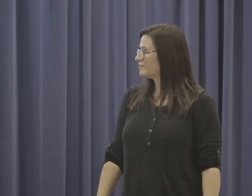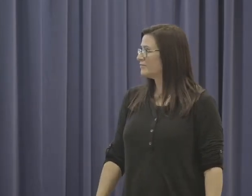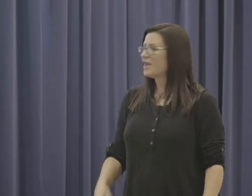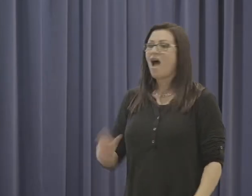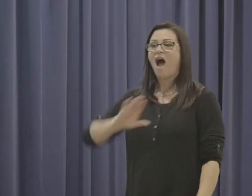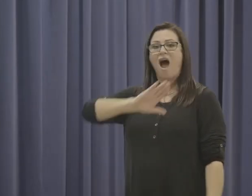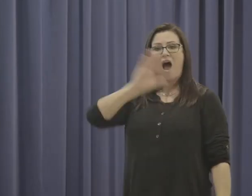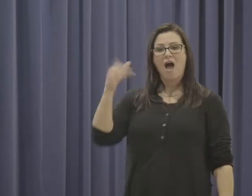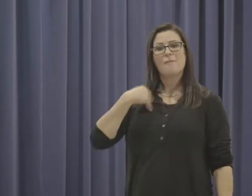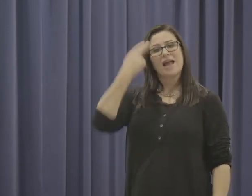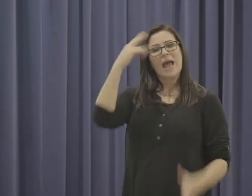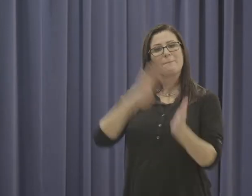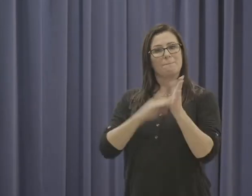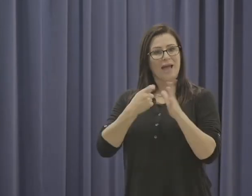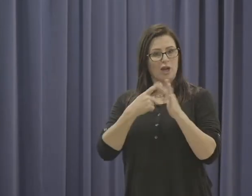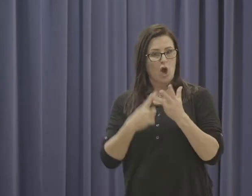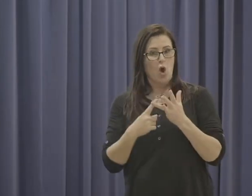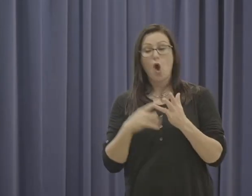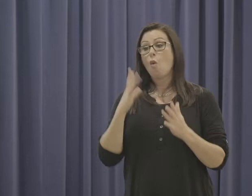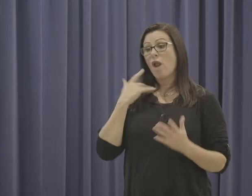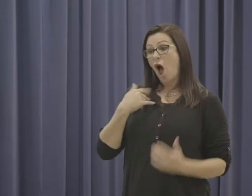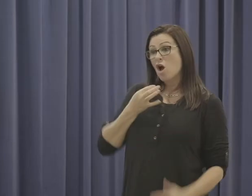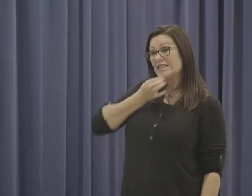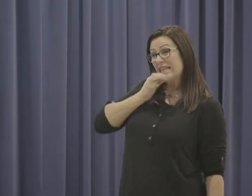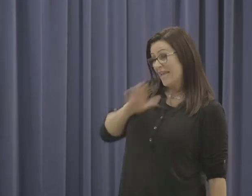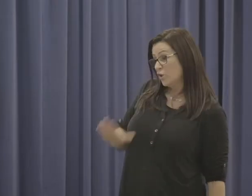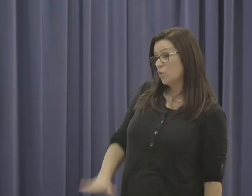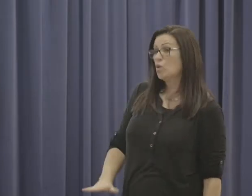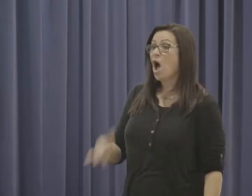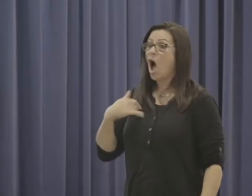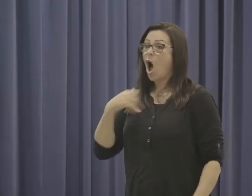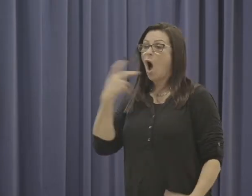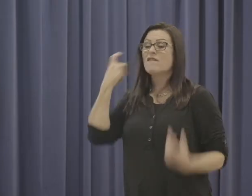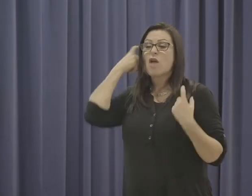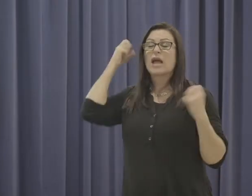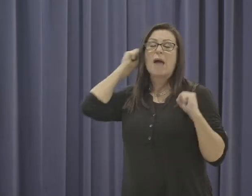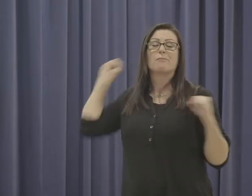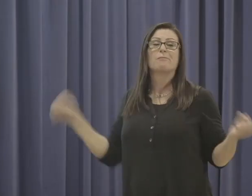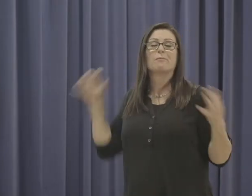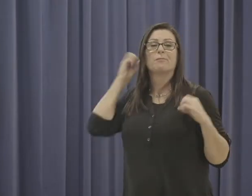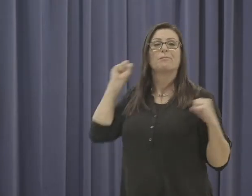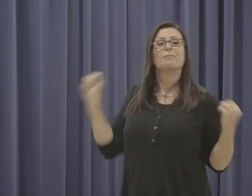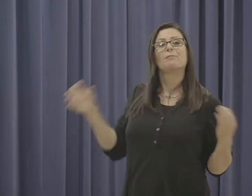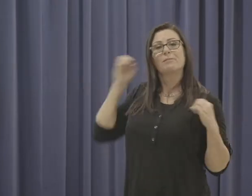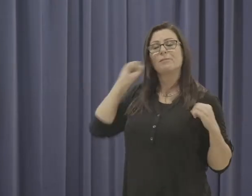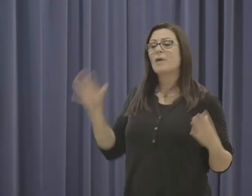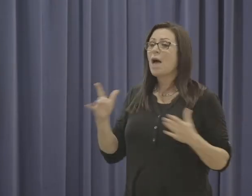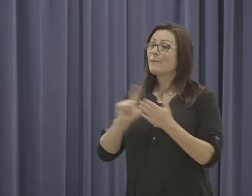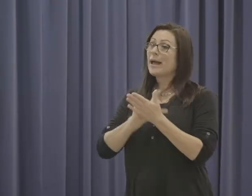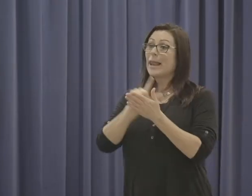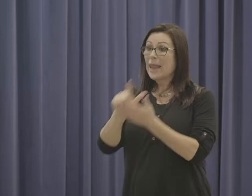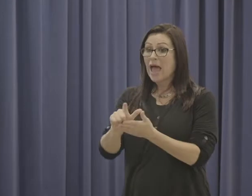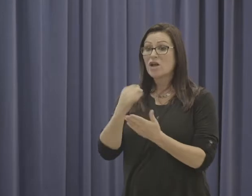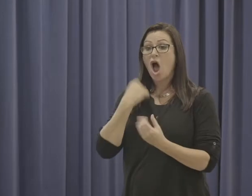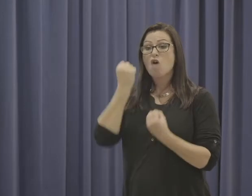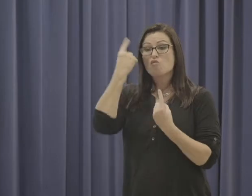Hi. Hi my name is Mako. When I was really little I would often pull my hearing aids out but once